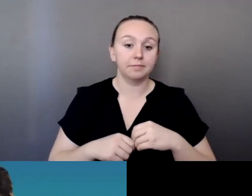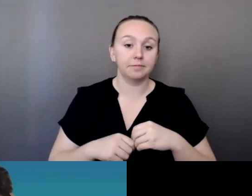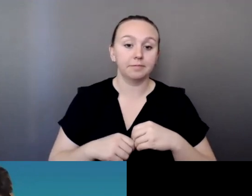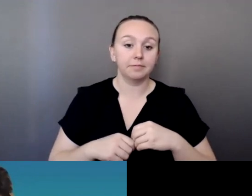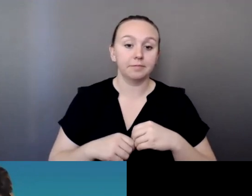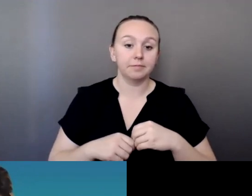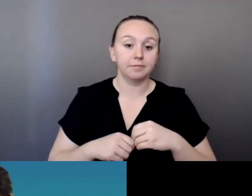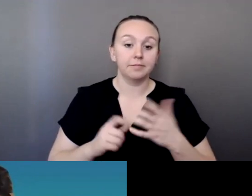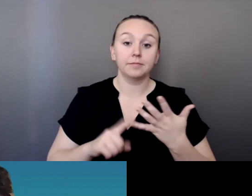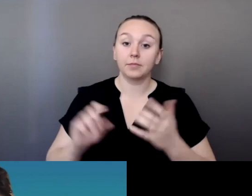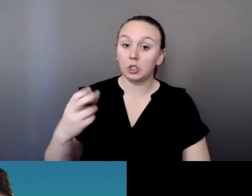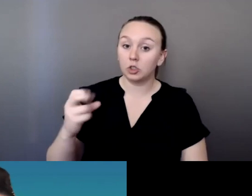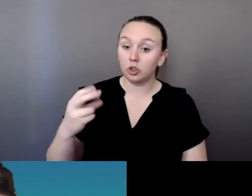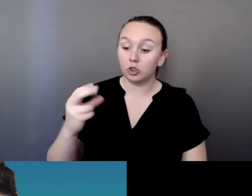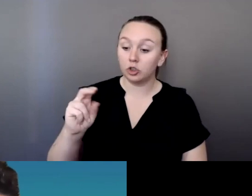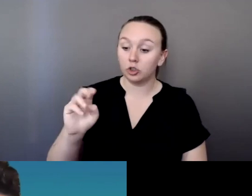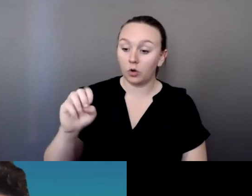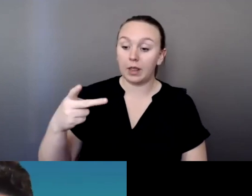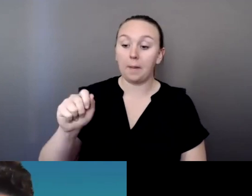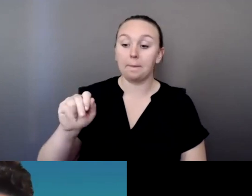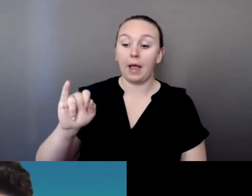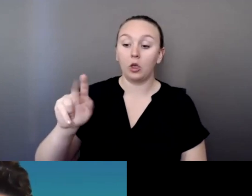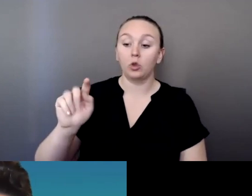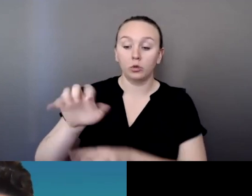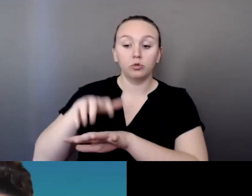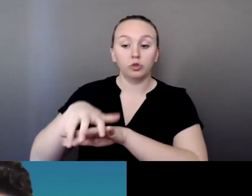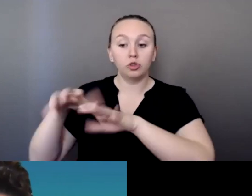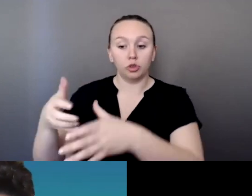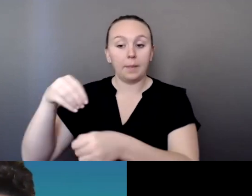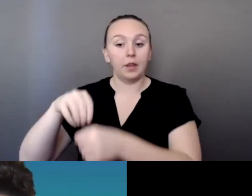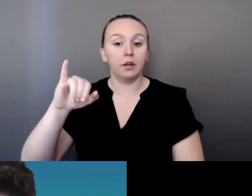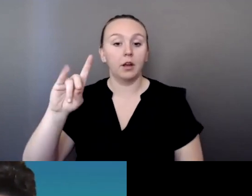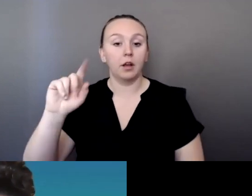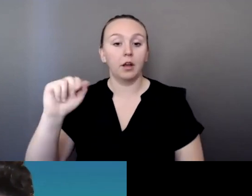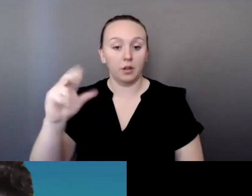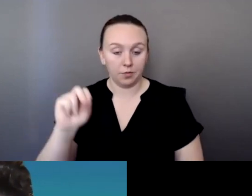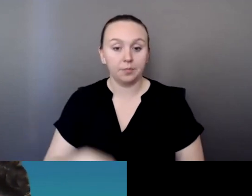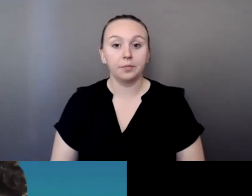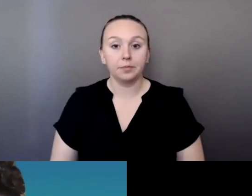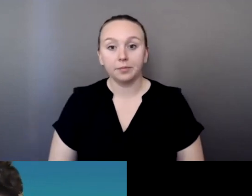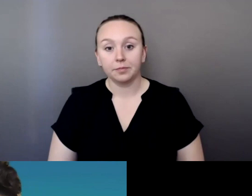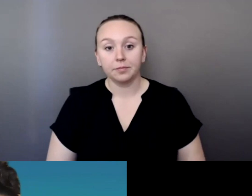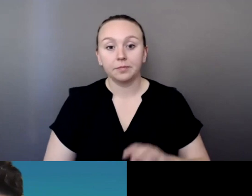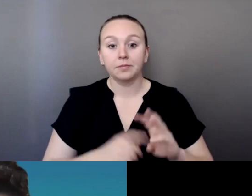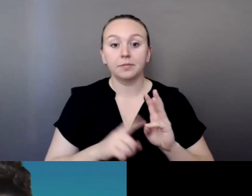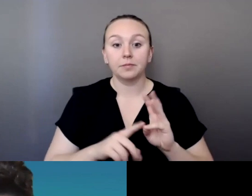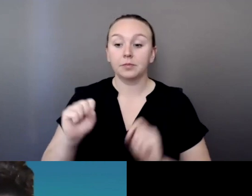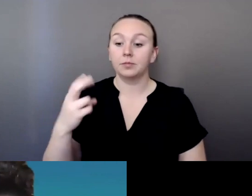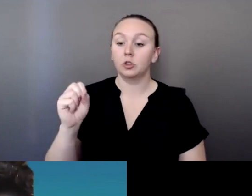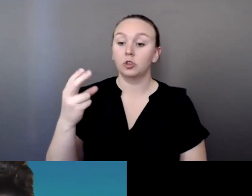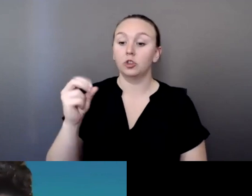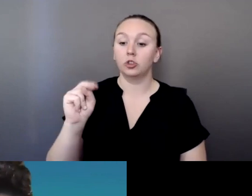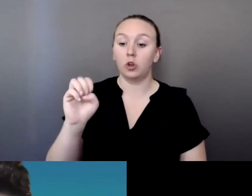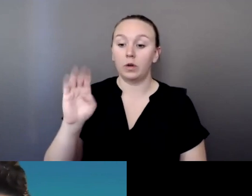the Shoshone tribes of Idaho, and the Shoshone Bannock